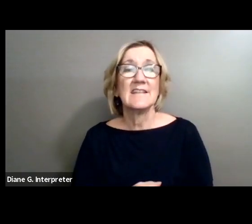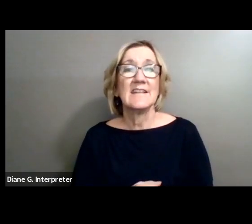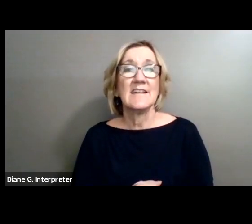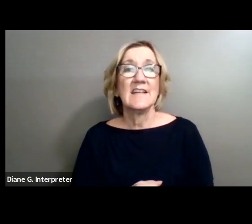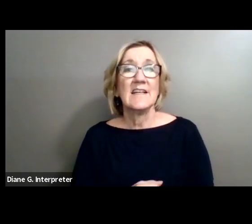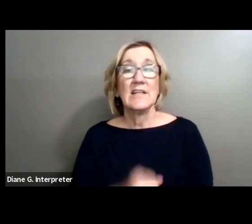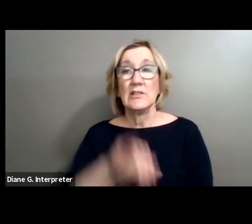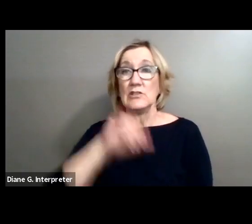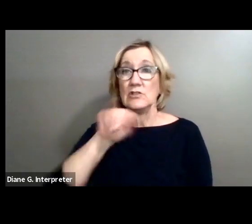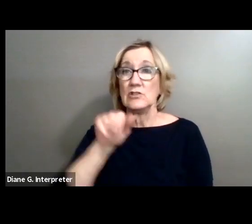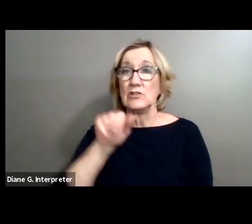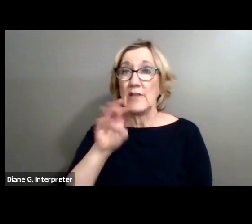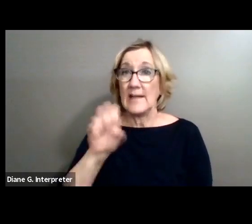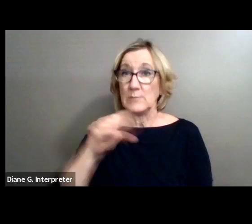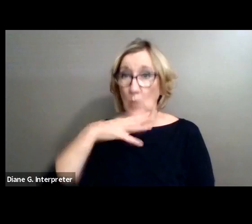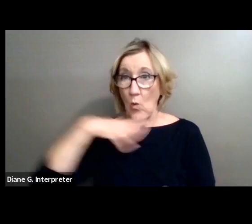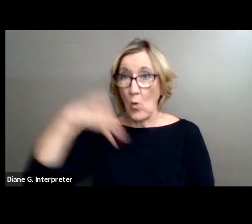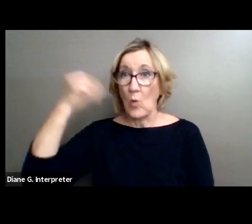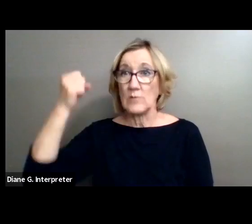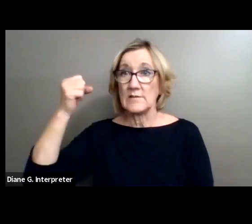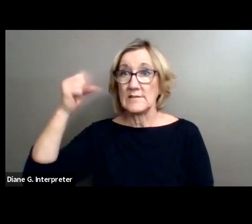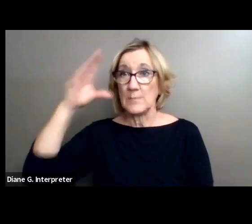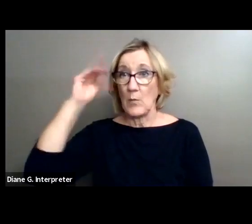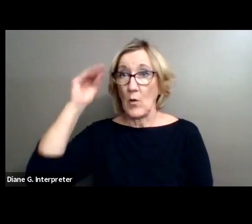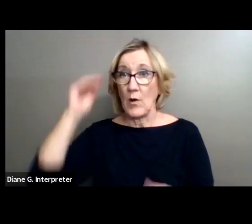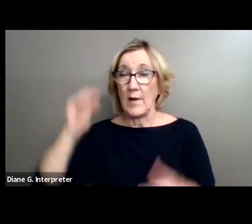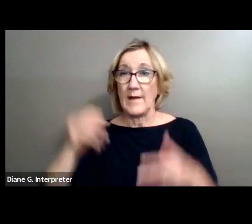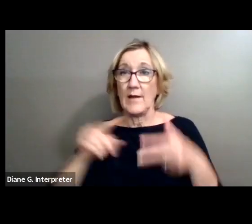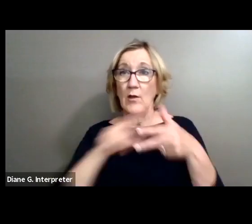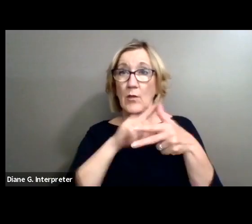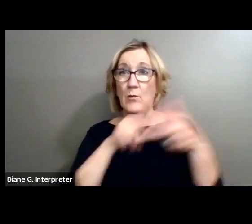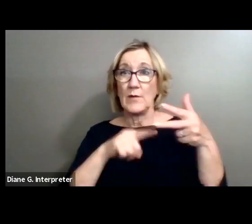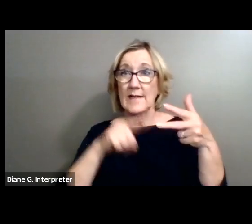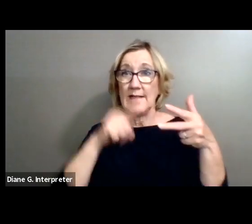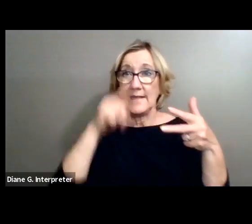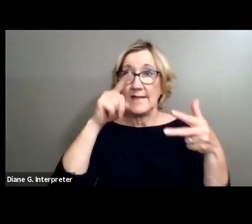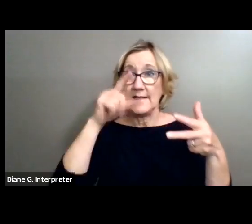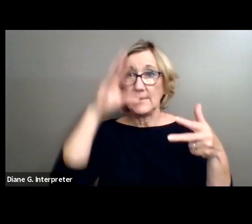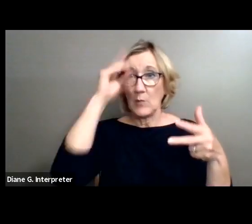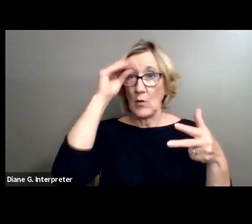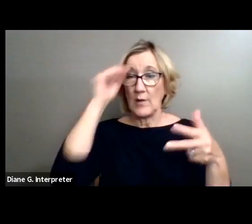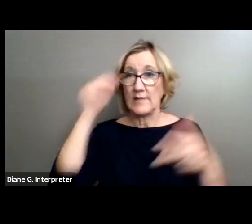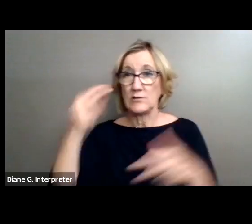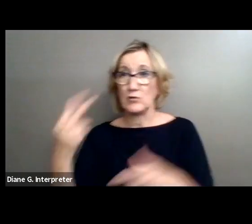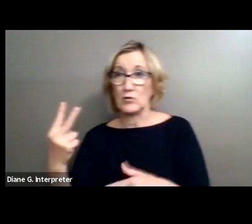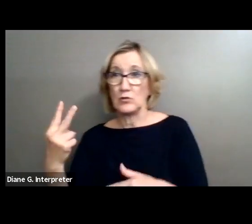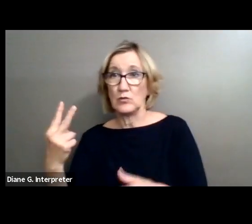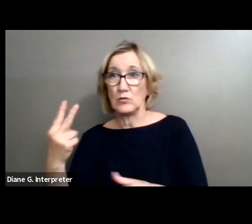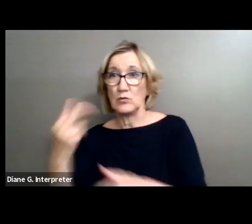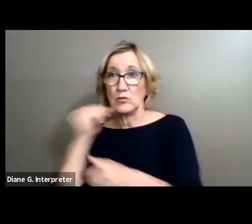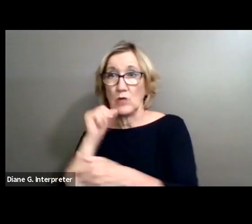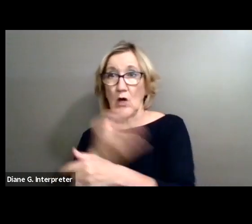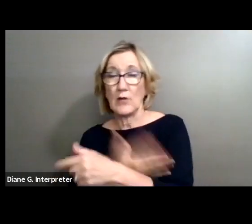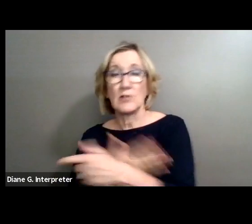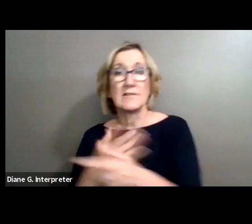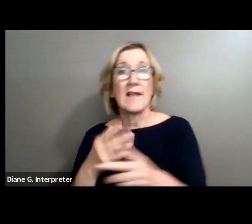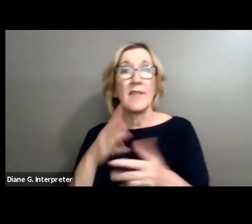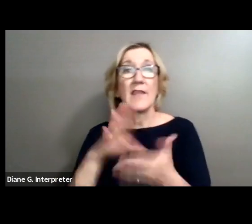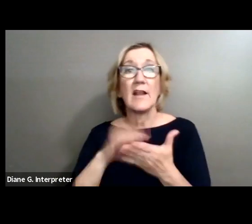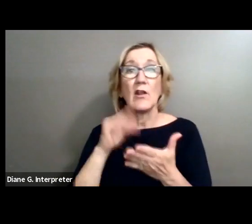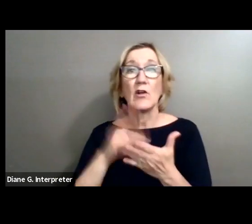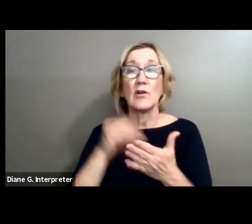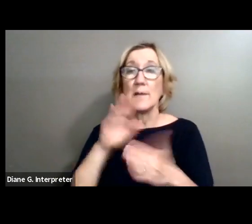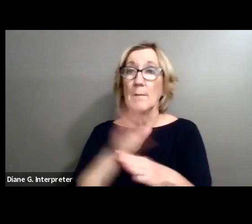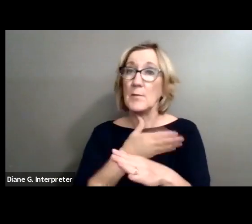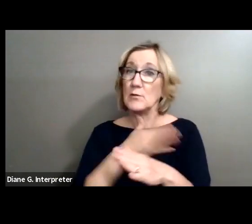James was the oldest boy of three sons and two daughters. At the Van Der Zee's, the children learned about music and art and